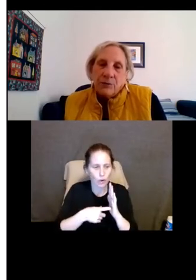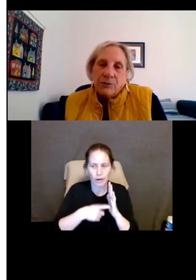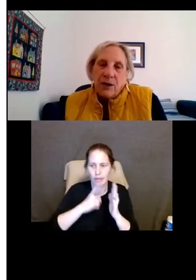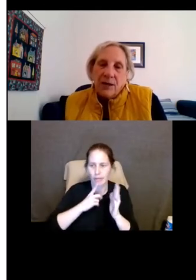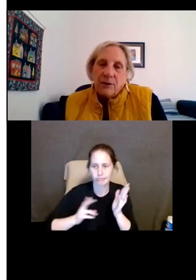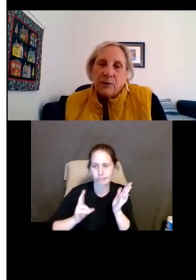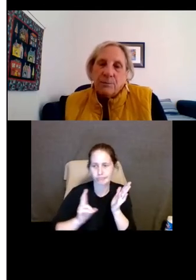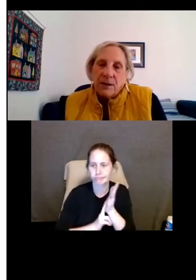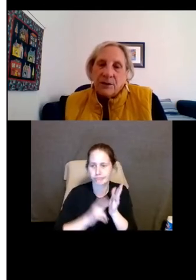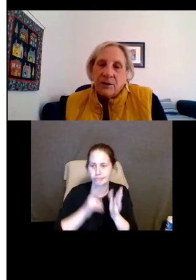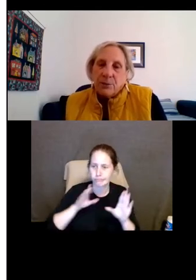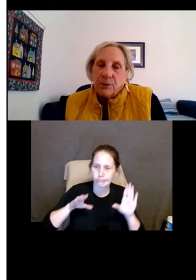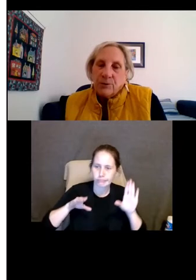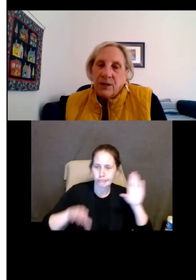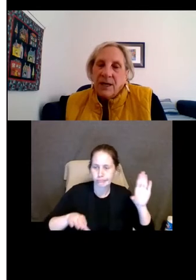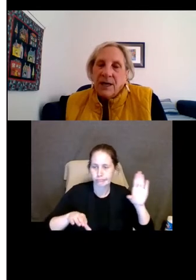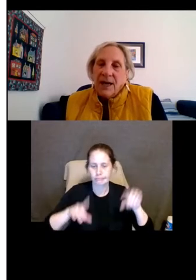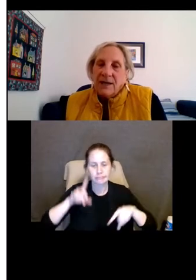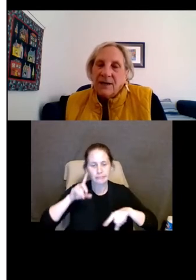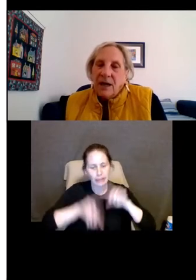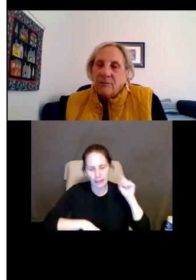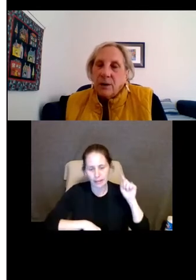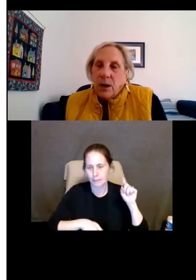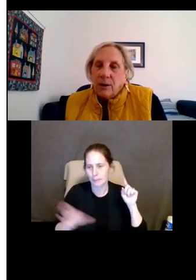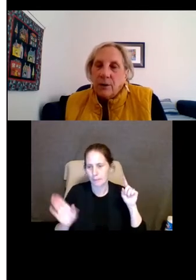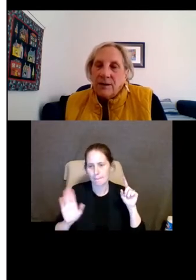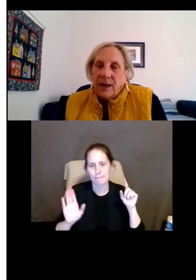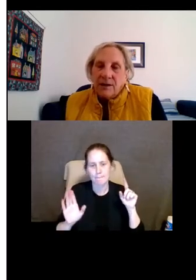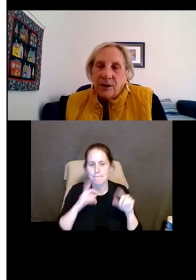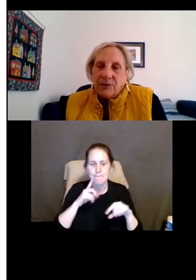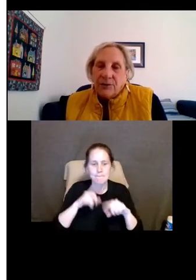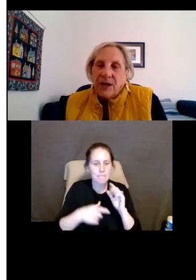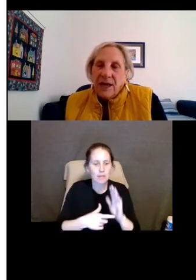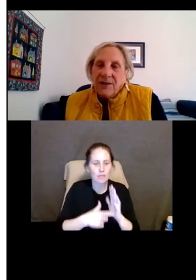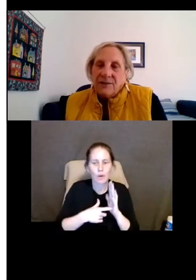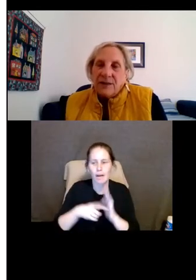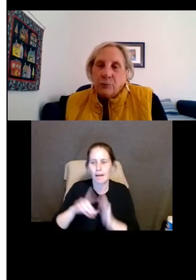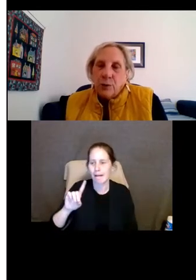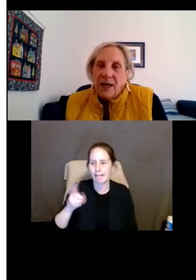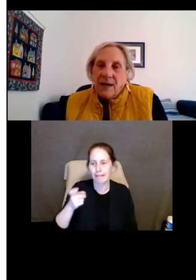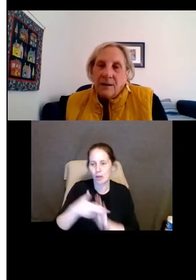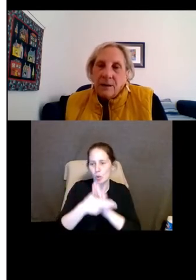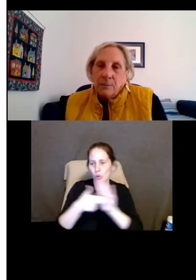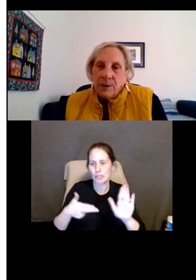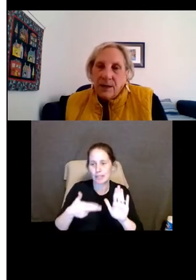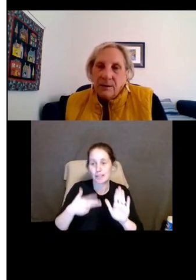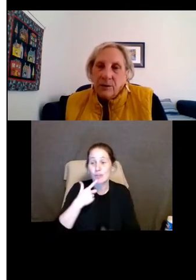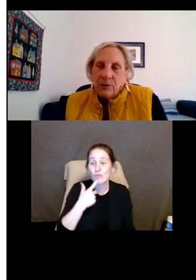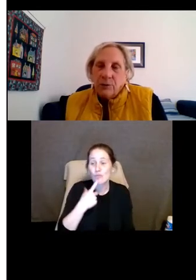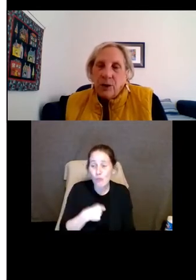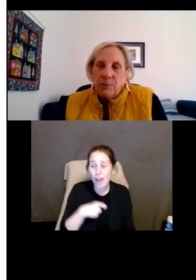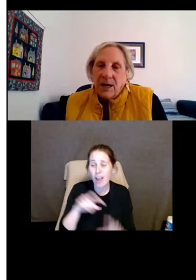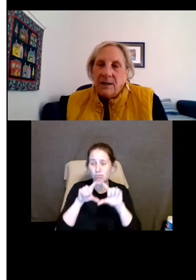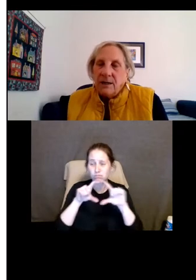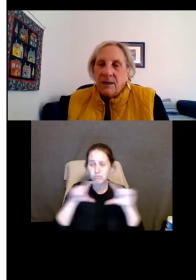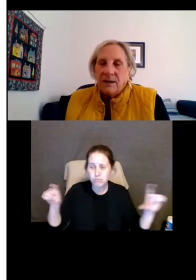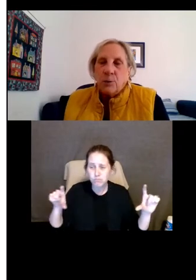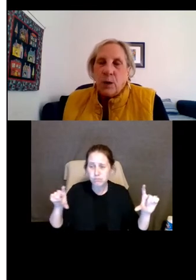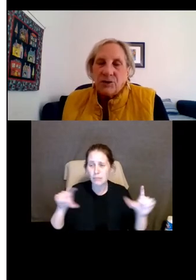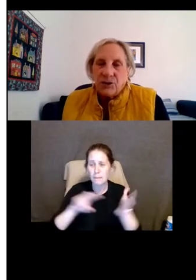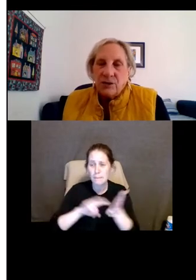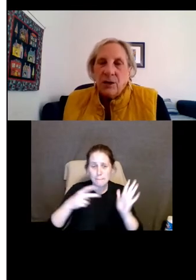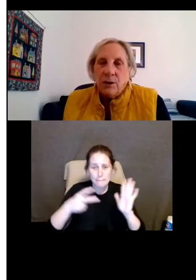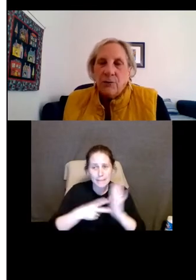notarized or signed under penalty of perjury, and cannot require a diagnosis. That's in red print, so nobody